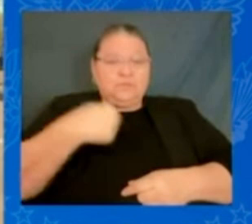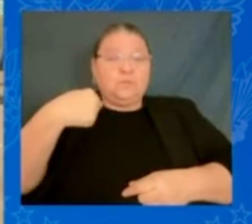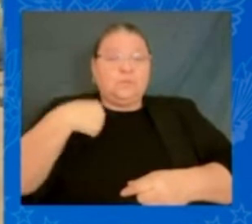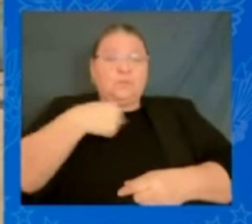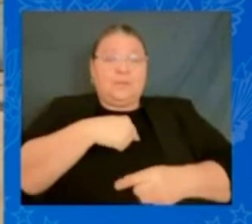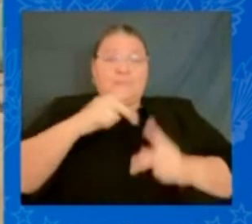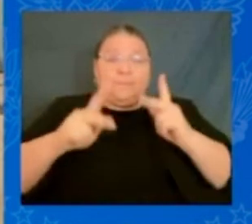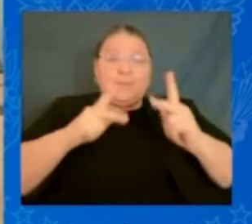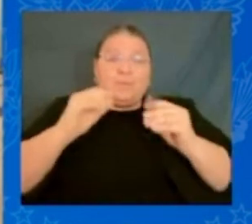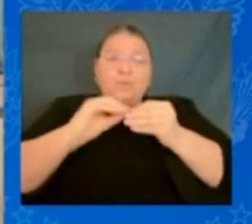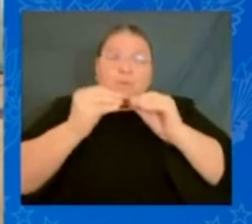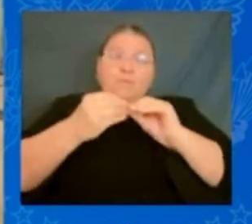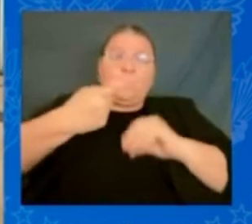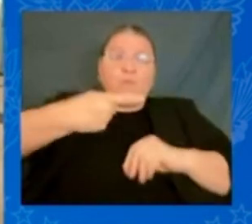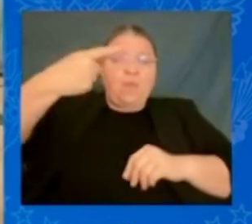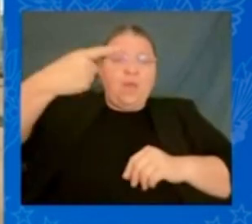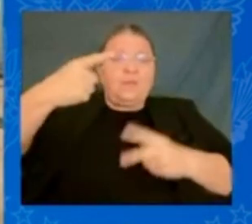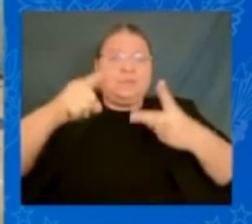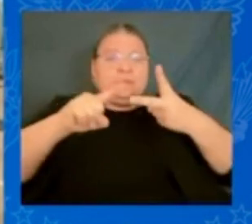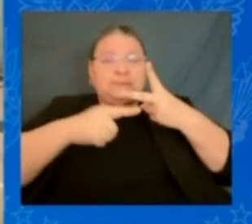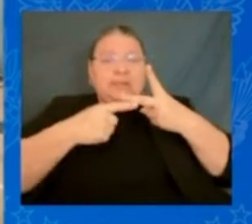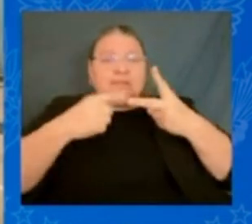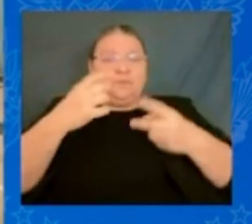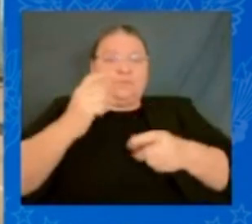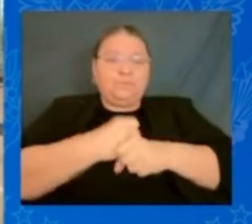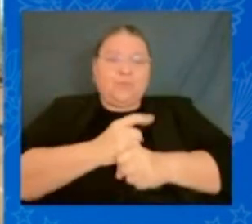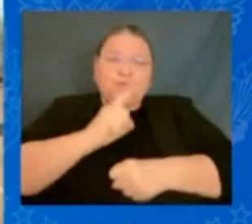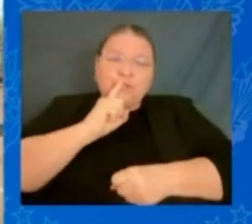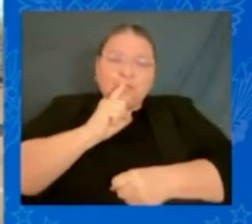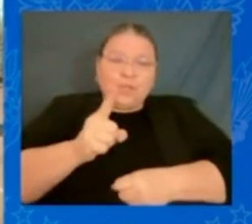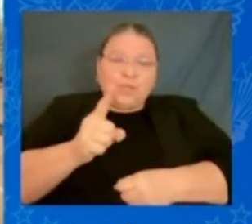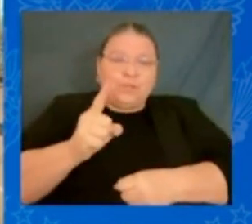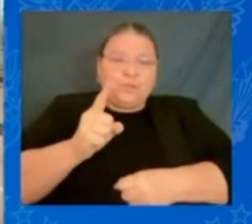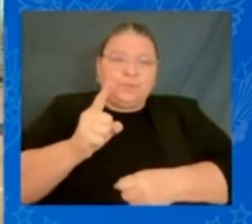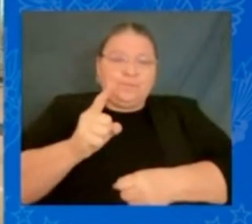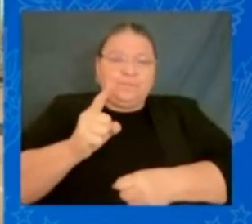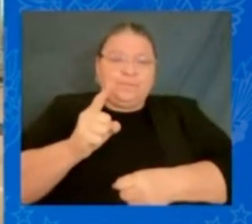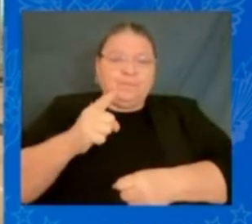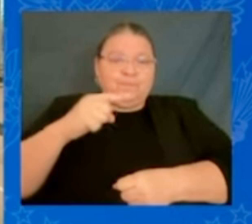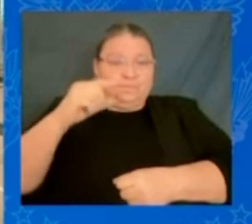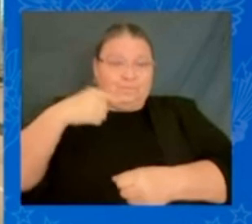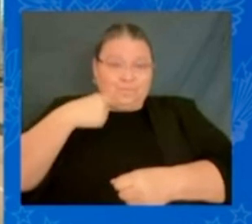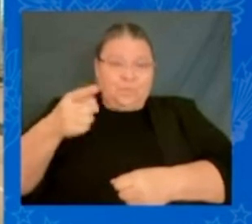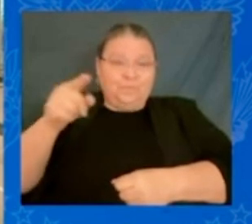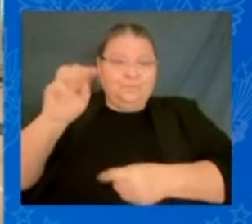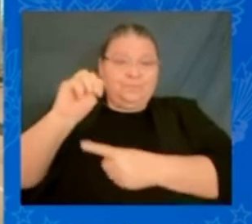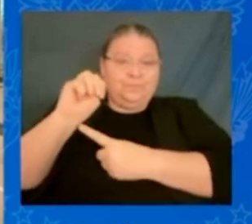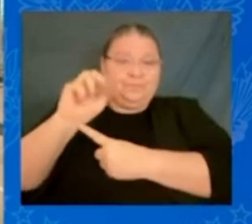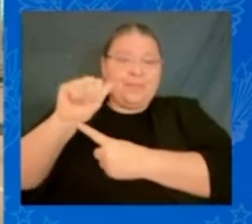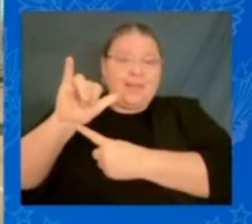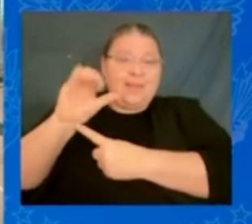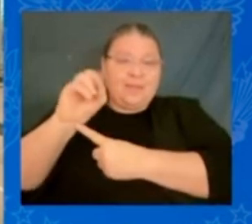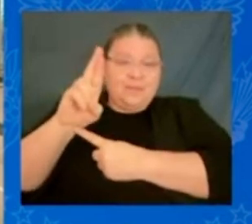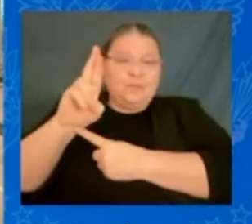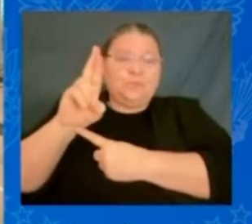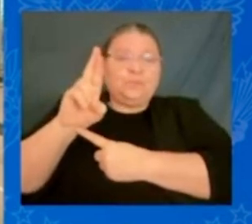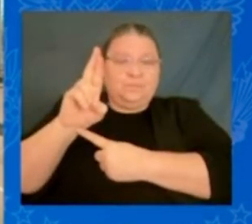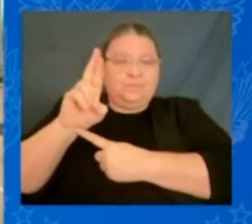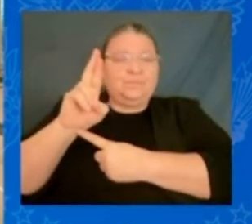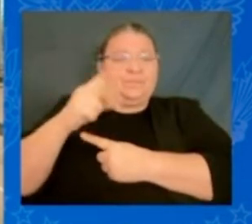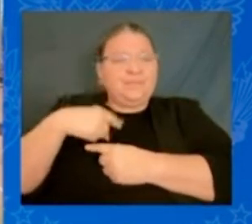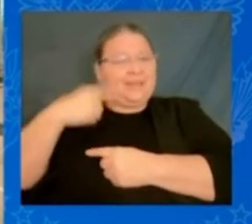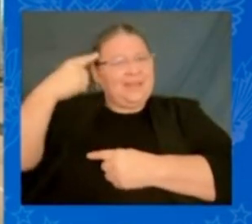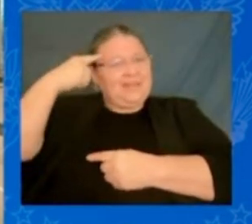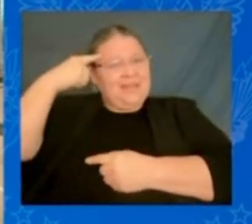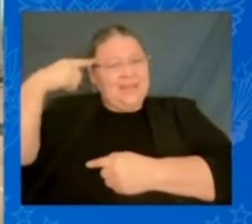I want to make sure that — you know, I've told the mayor, I think the mayor has been the toughest job in America.